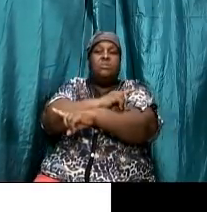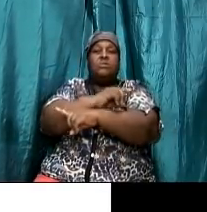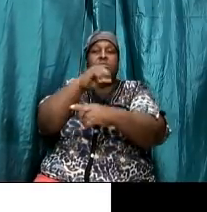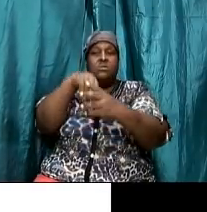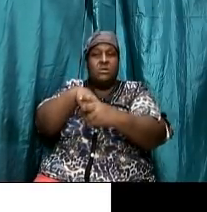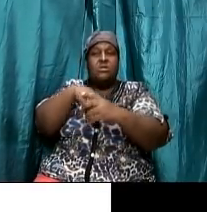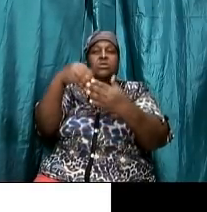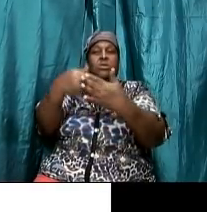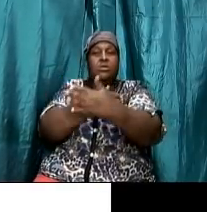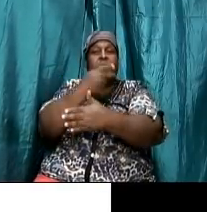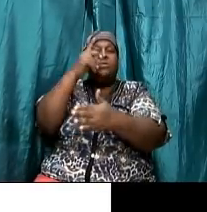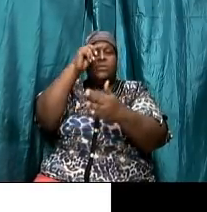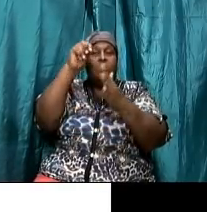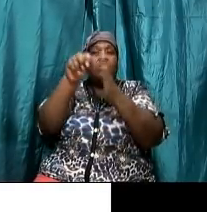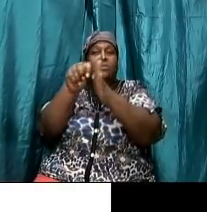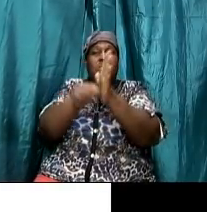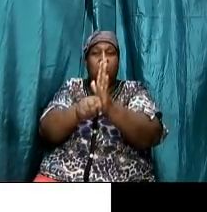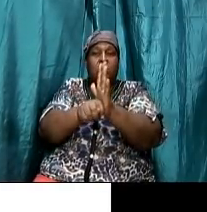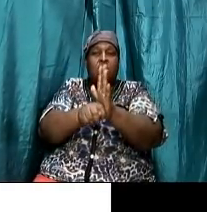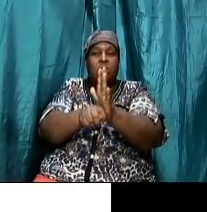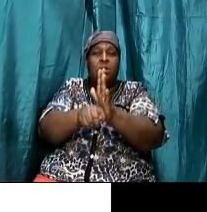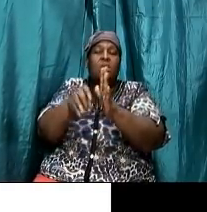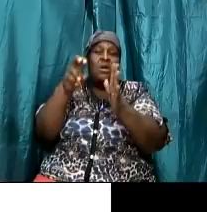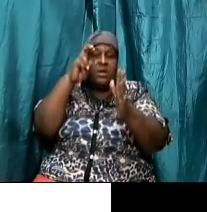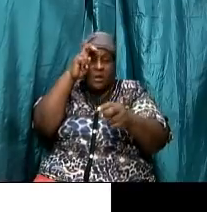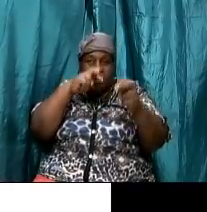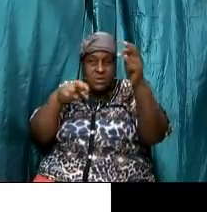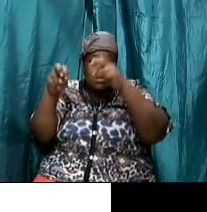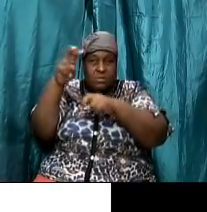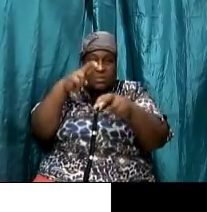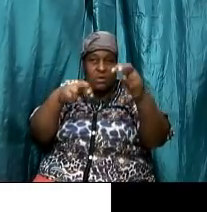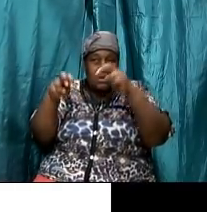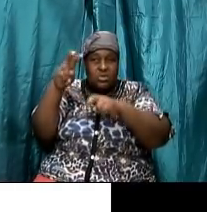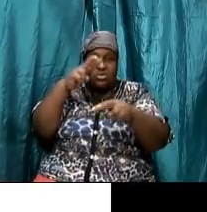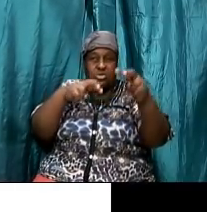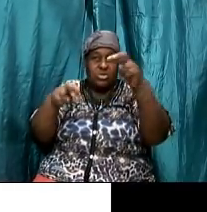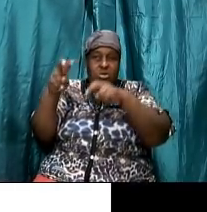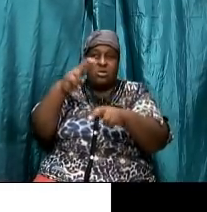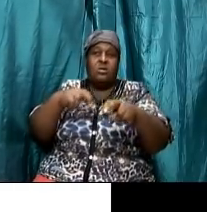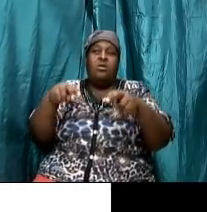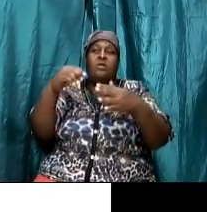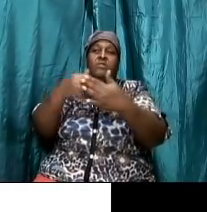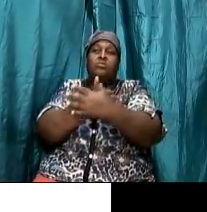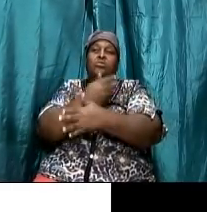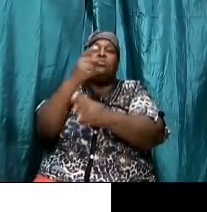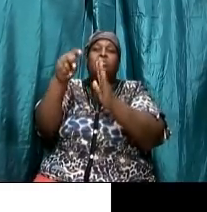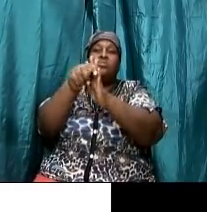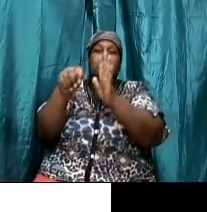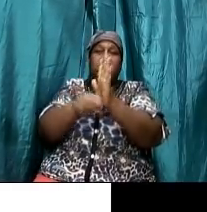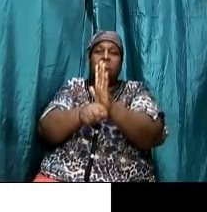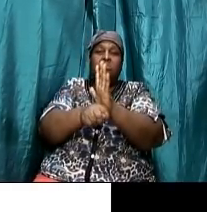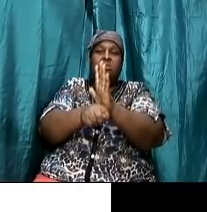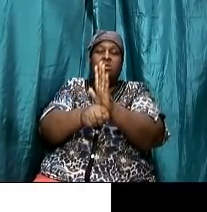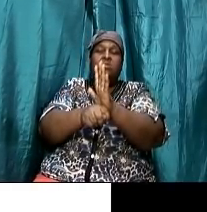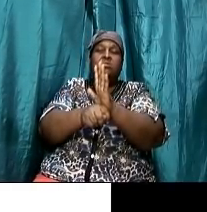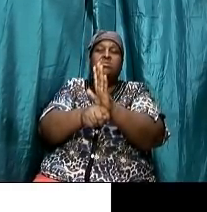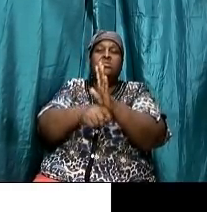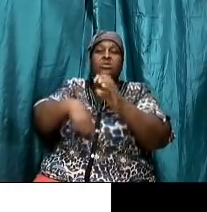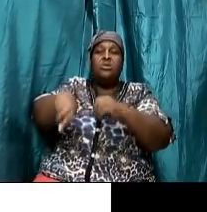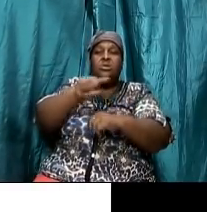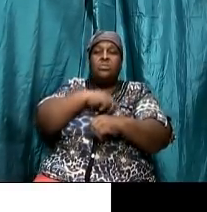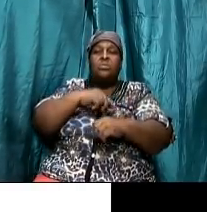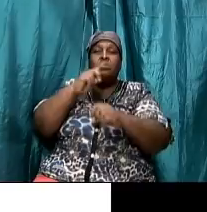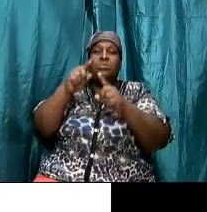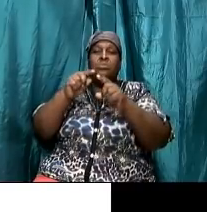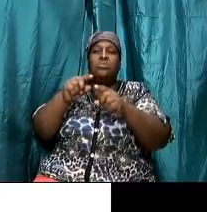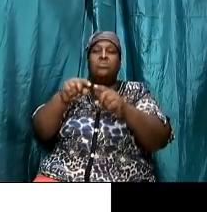in our examination of the new testament we are going to examine two main characters two persons that i find um